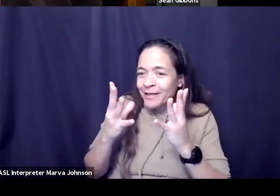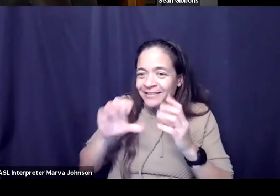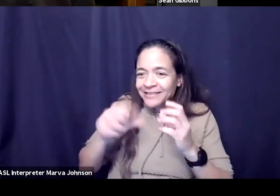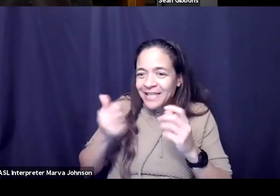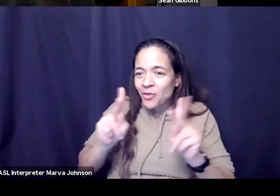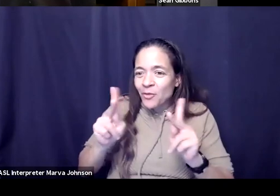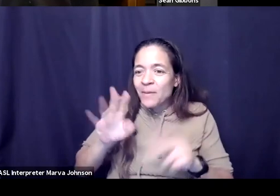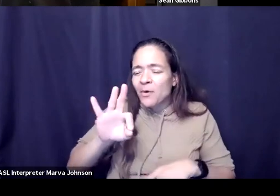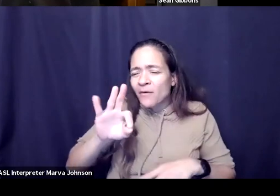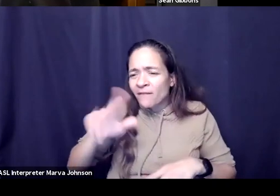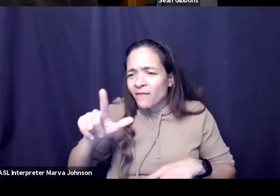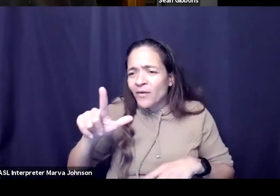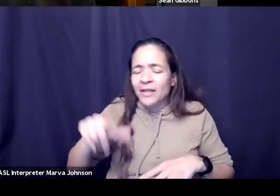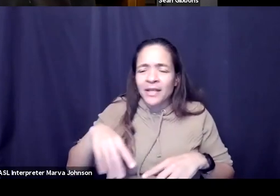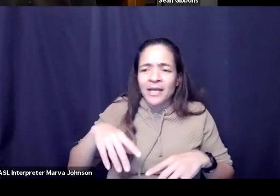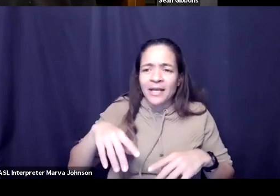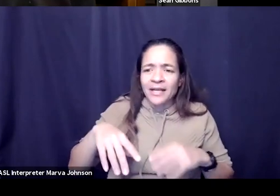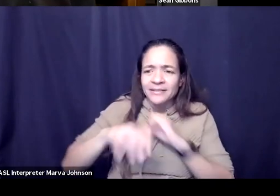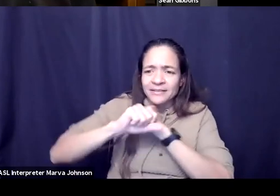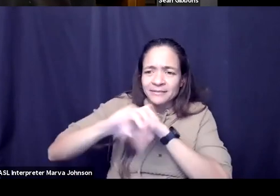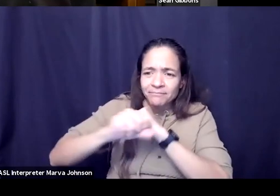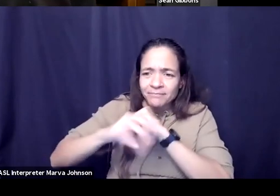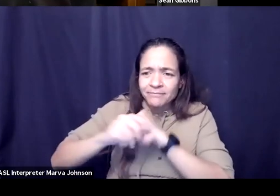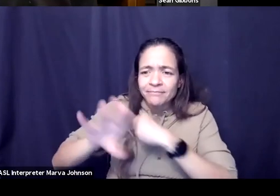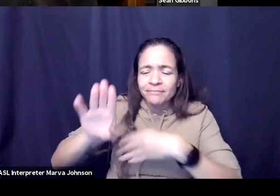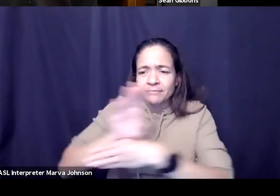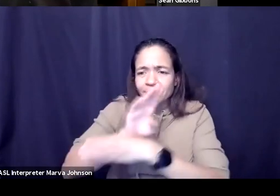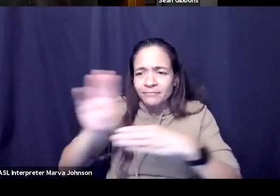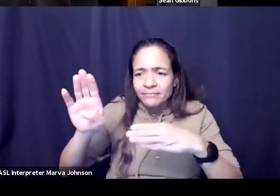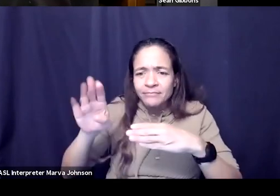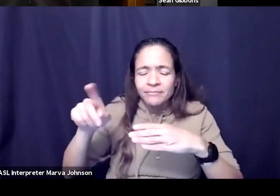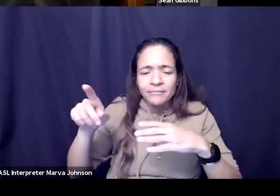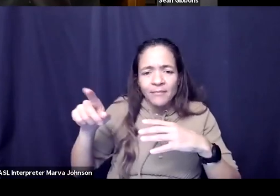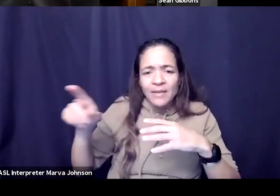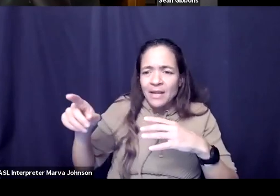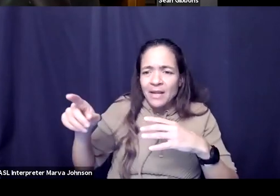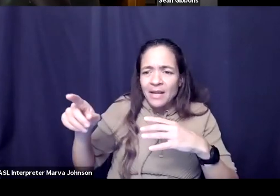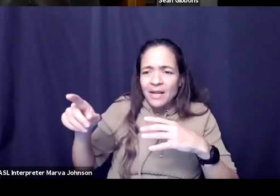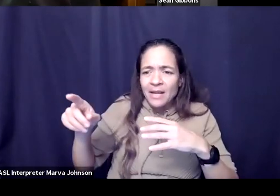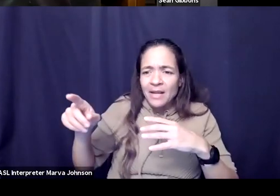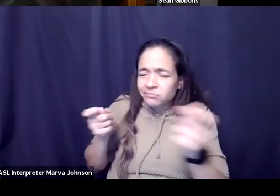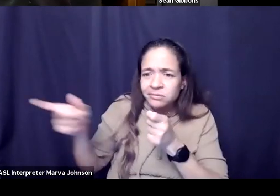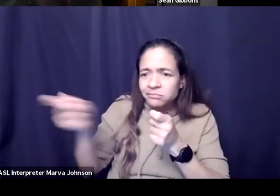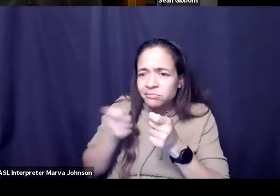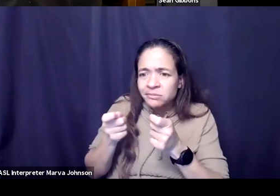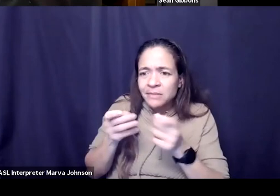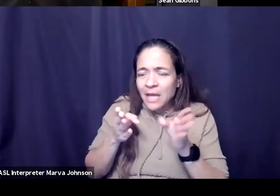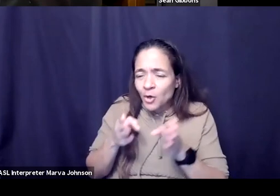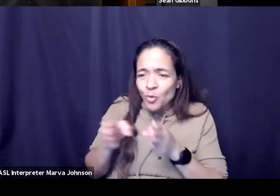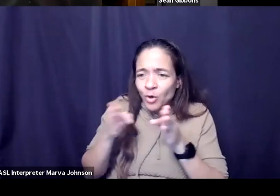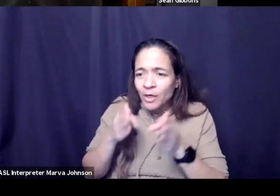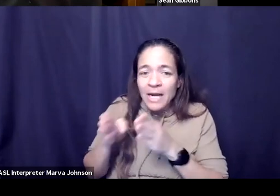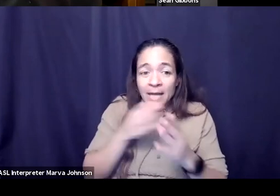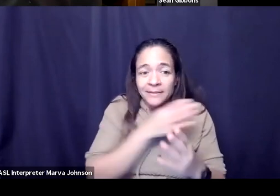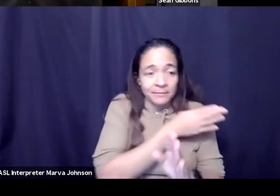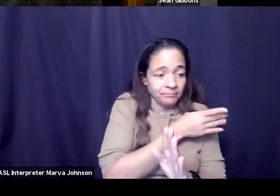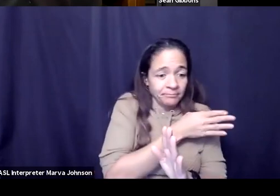creatives within the advertising agents advertising industry and at this point in the story um